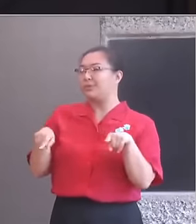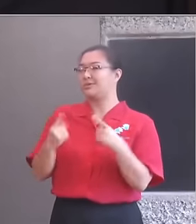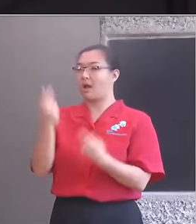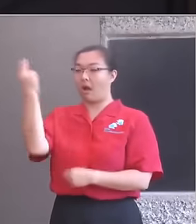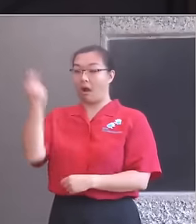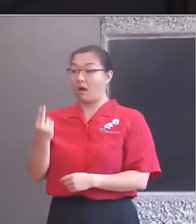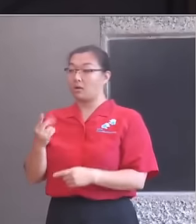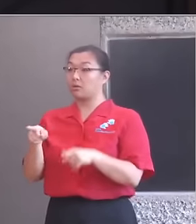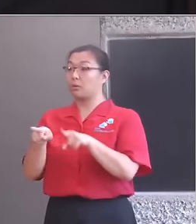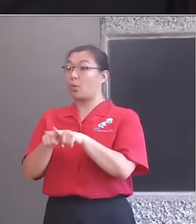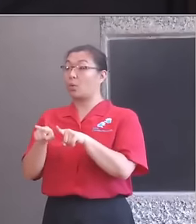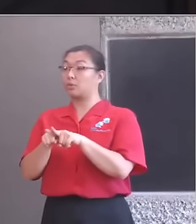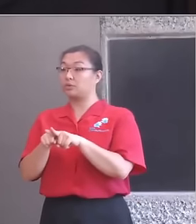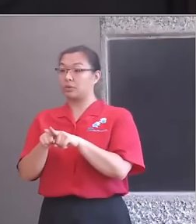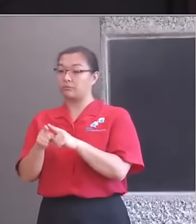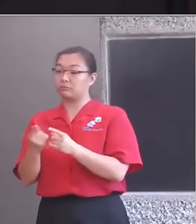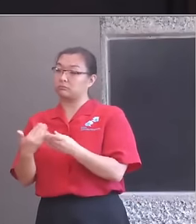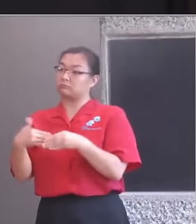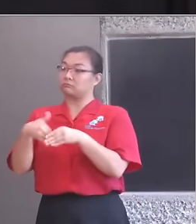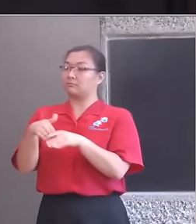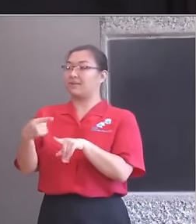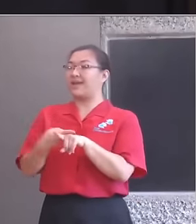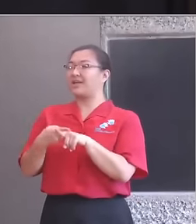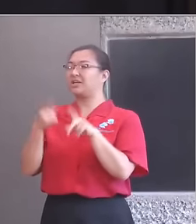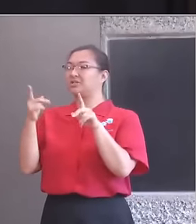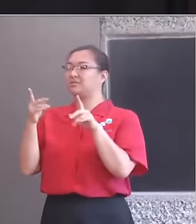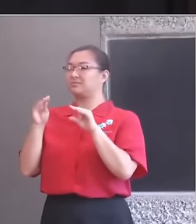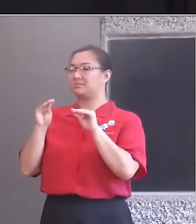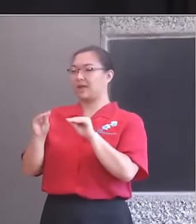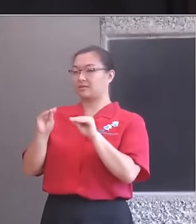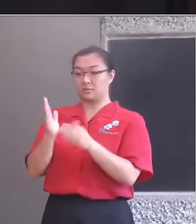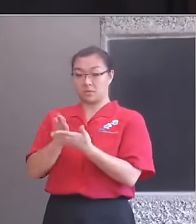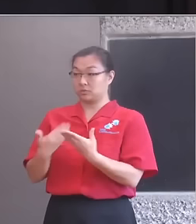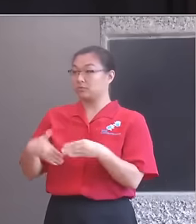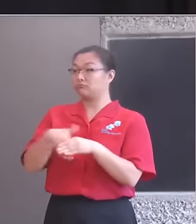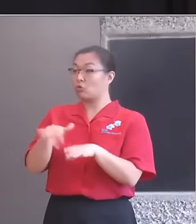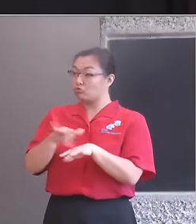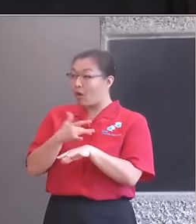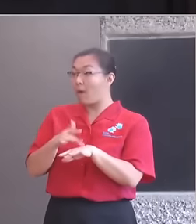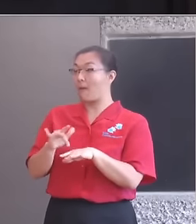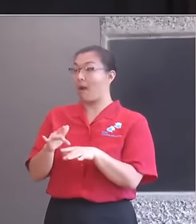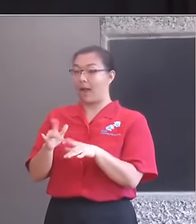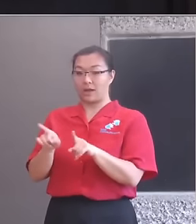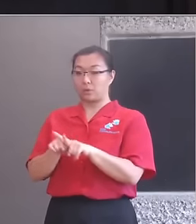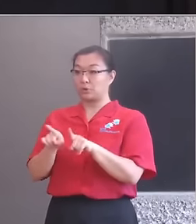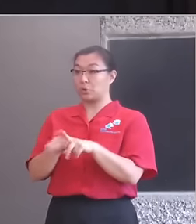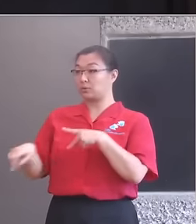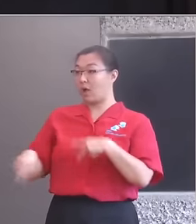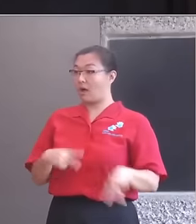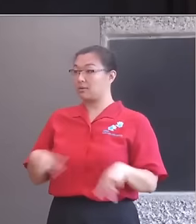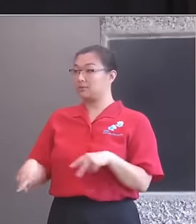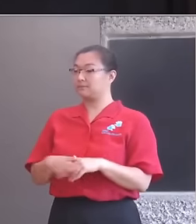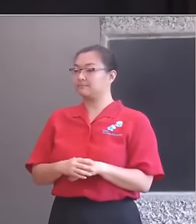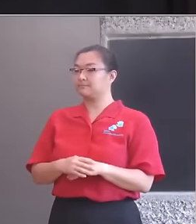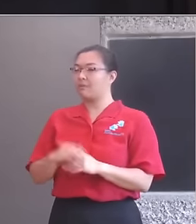part of their English lessons. At Key Stage 4, all pupils in maintained schools have an entitlement to study arts